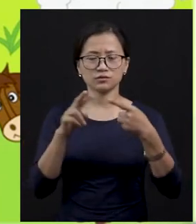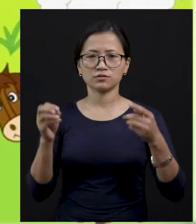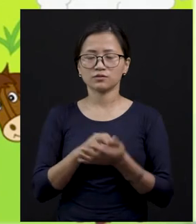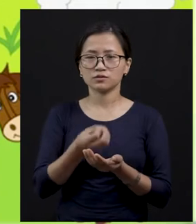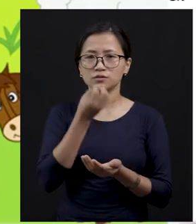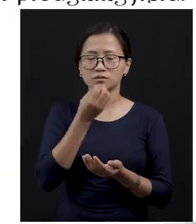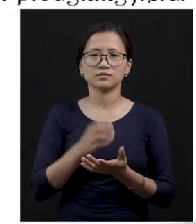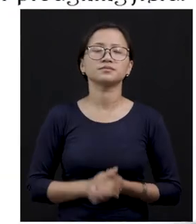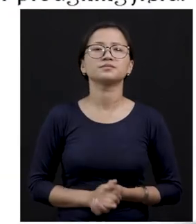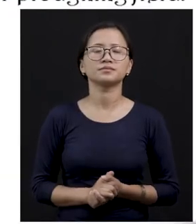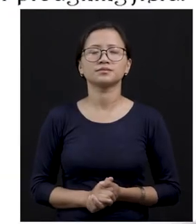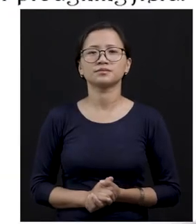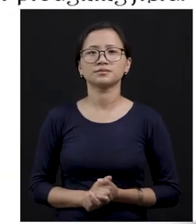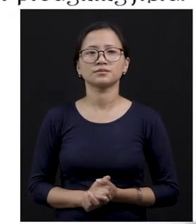children?